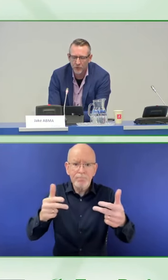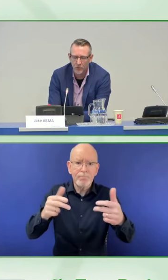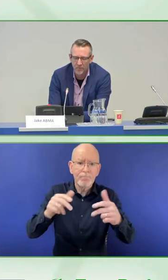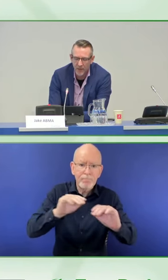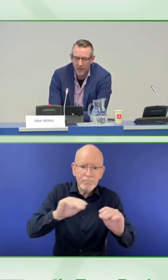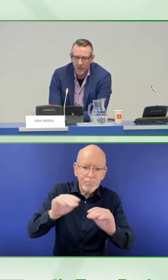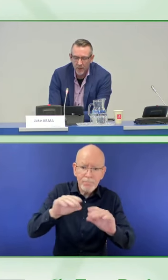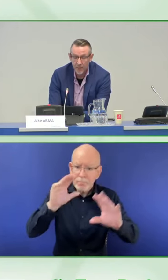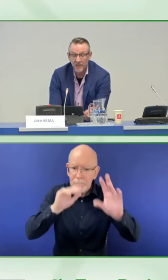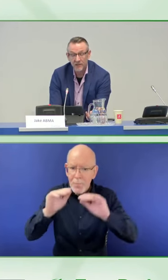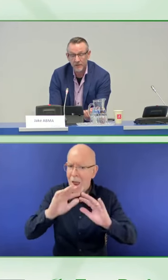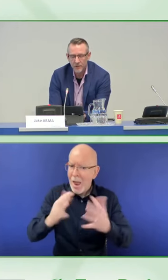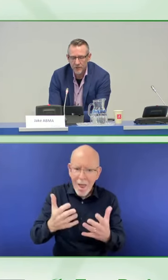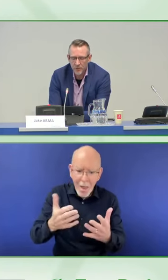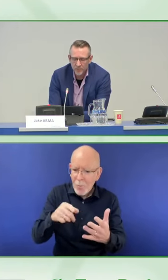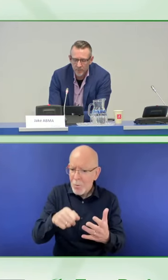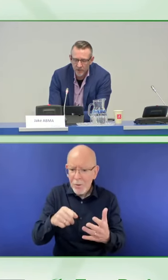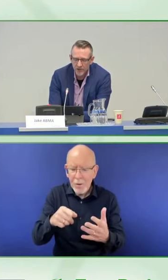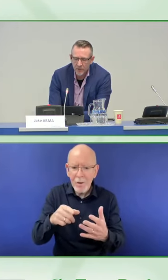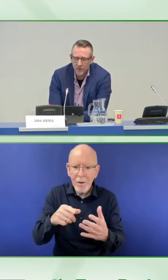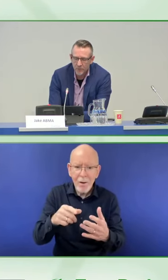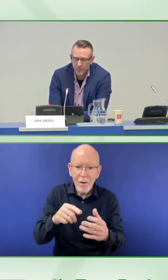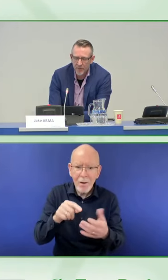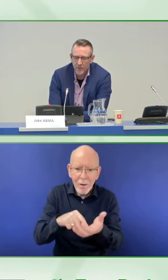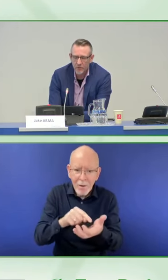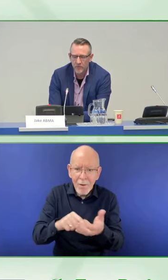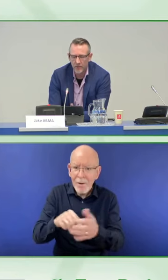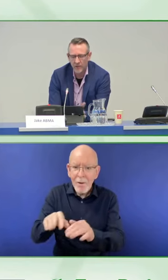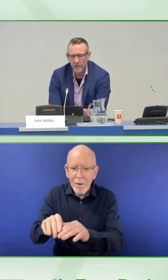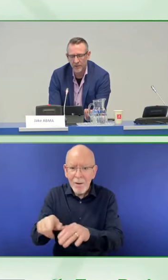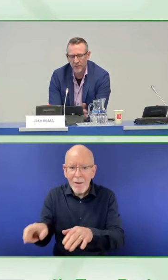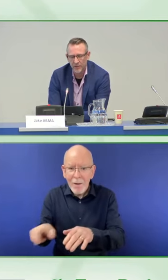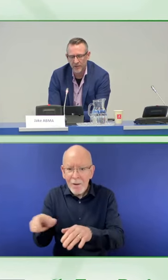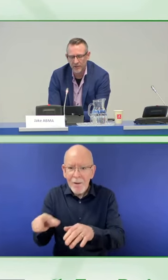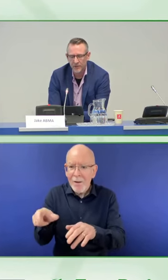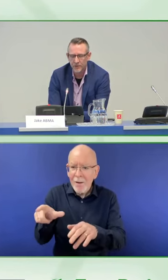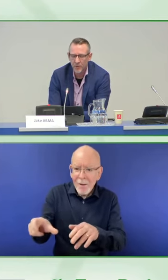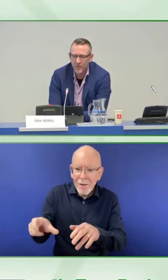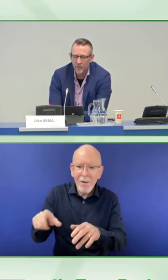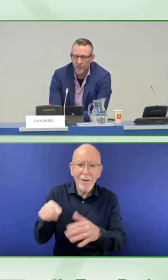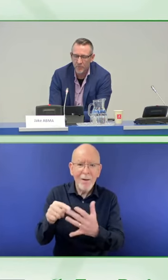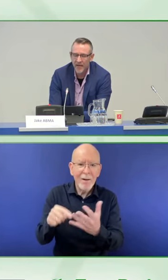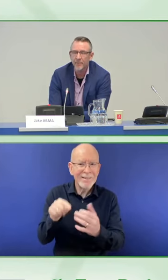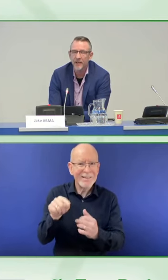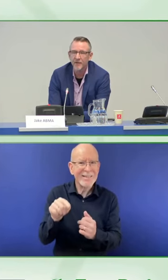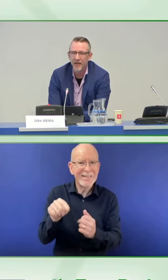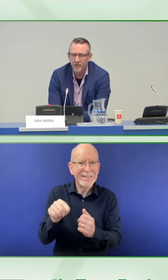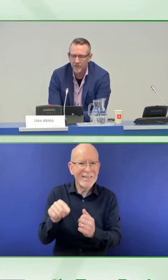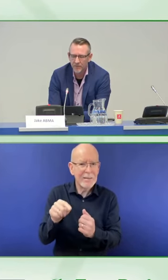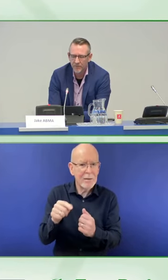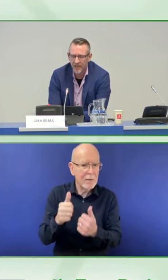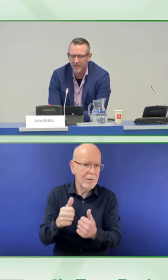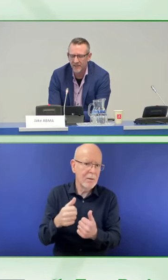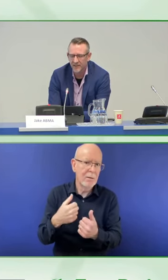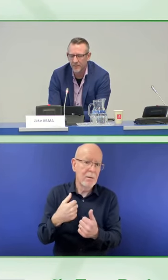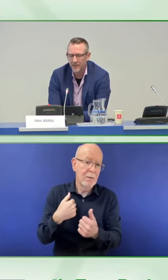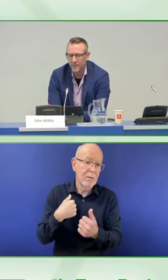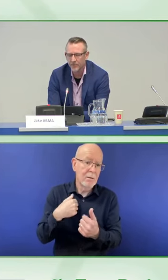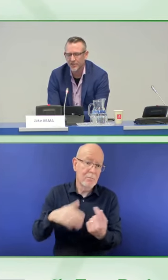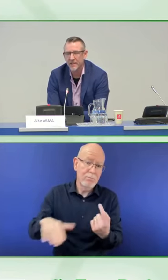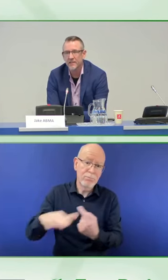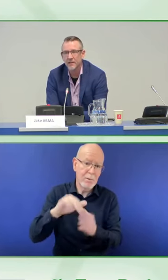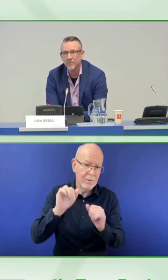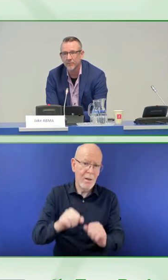personal tool. But some still people might be left out as a